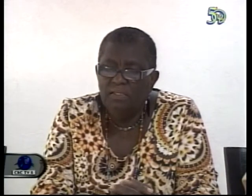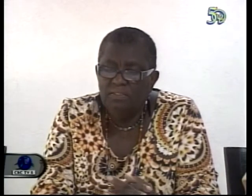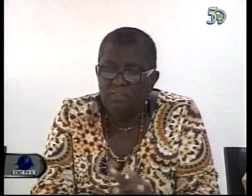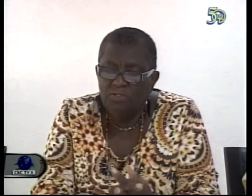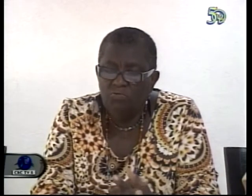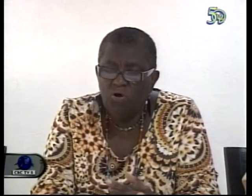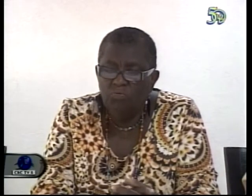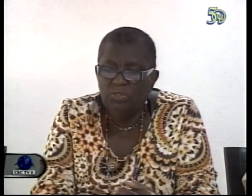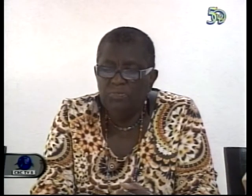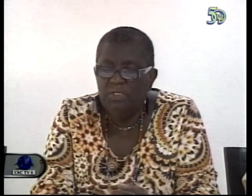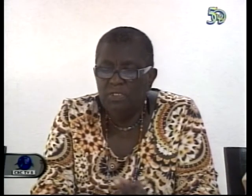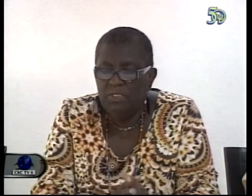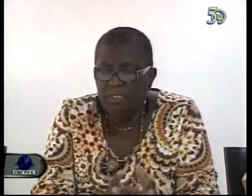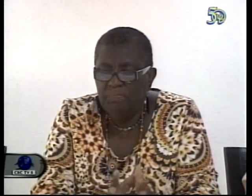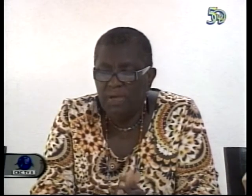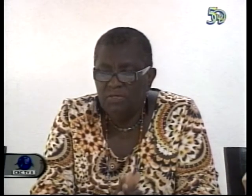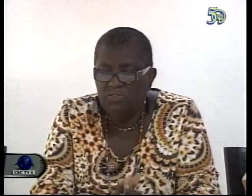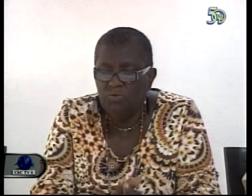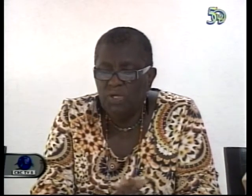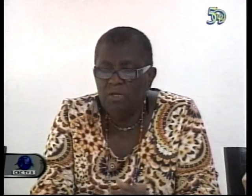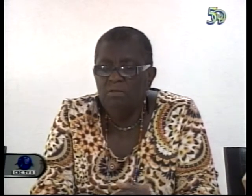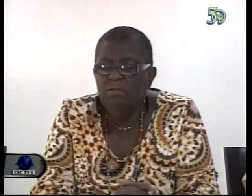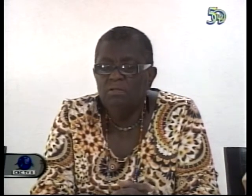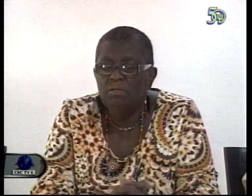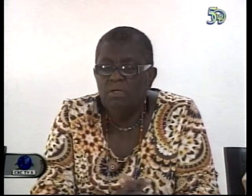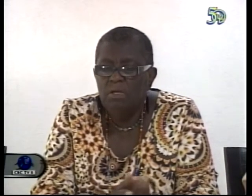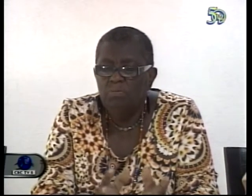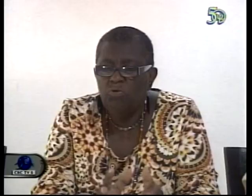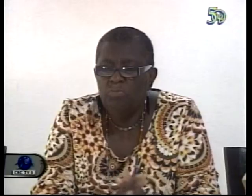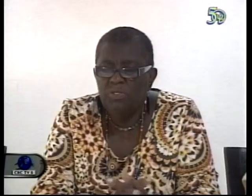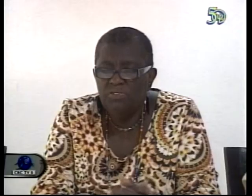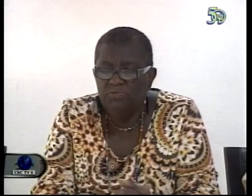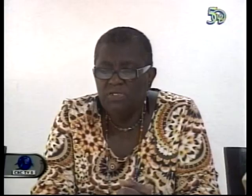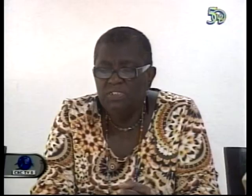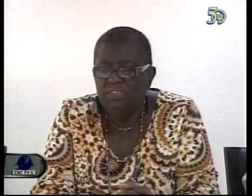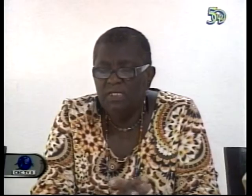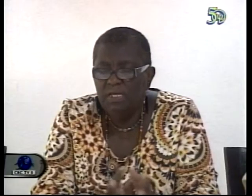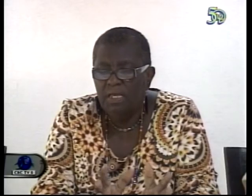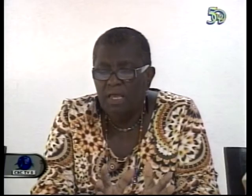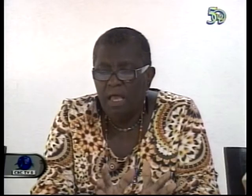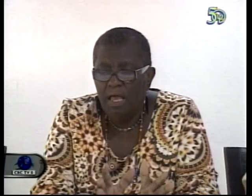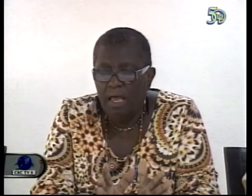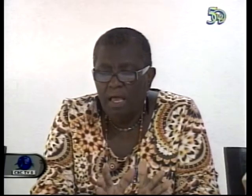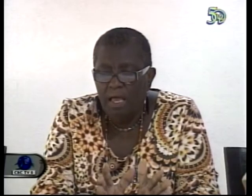And the road would be Independence Square, 4th Street,